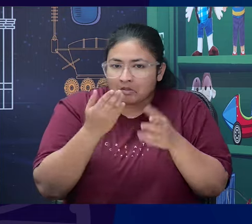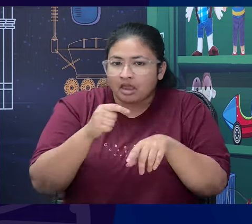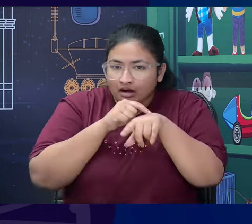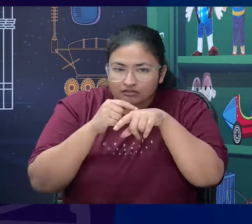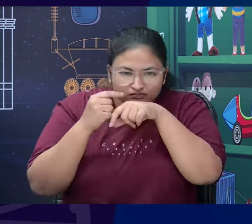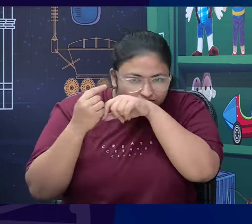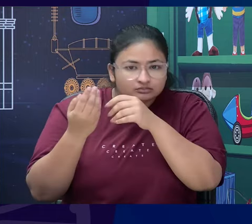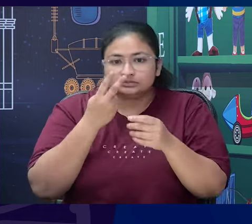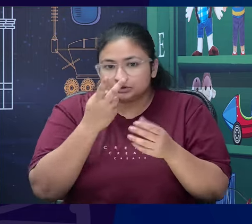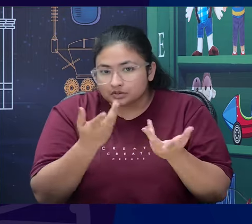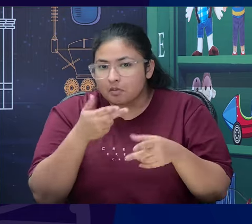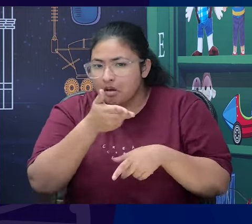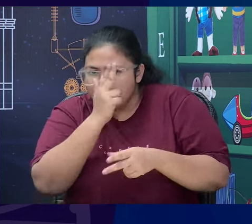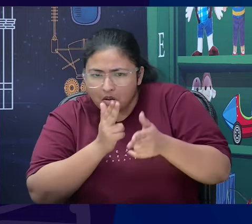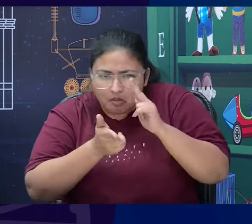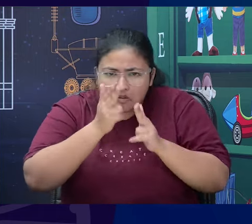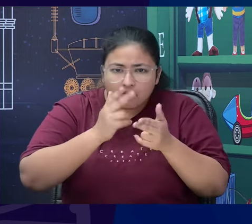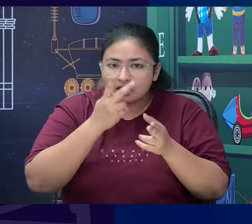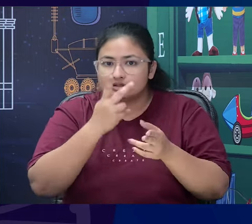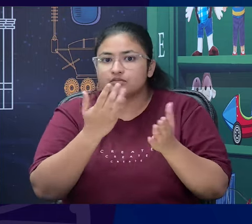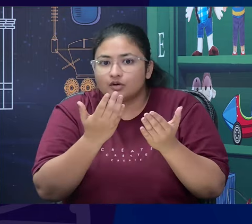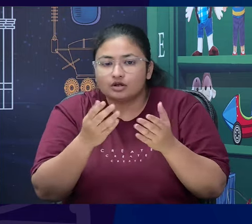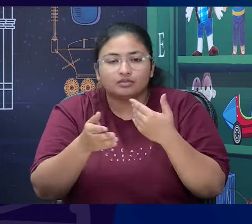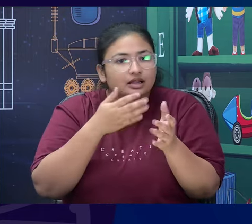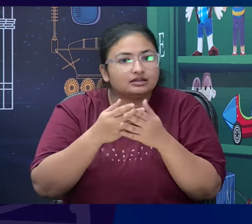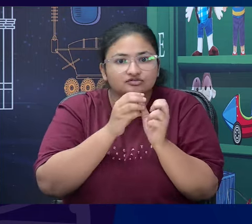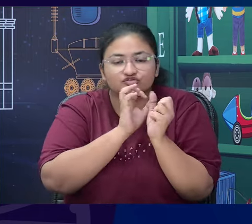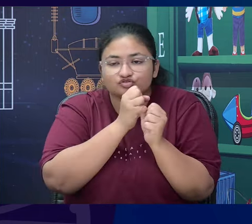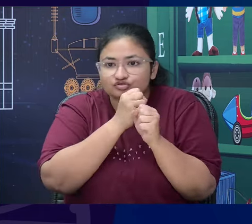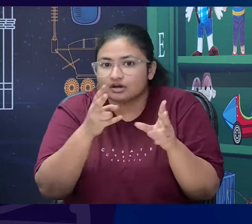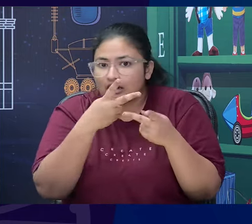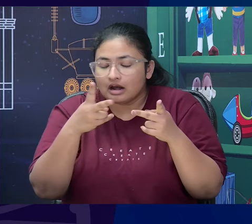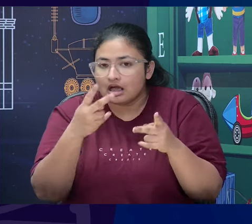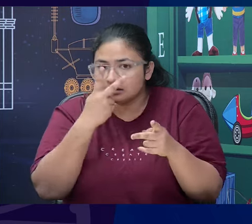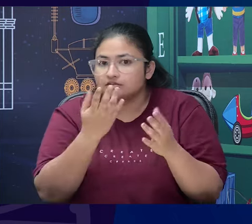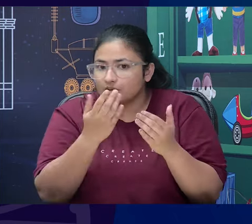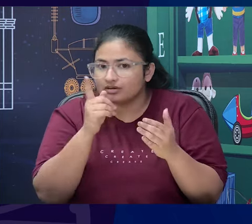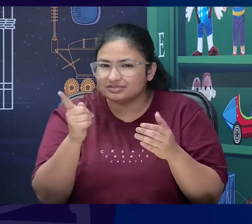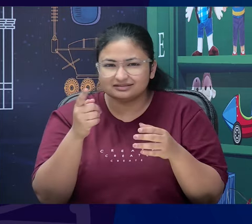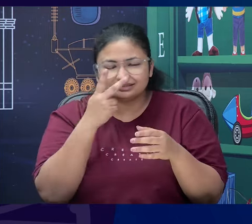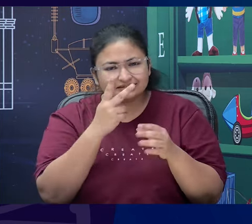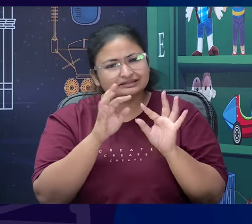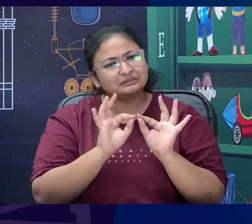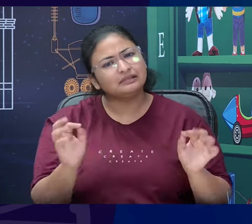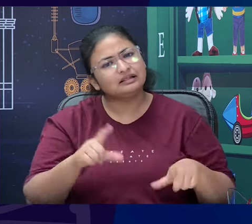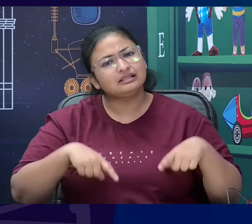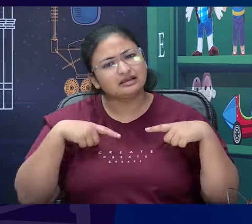instead you have me. So, the whole setting is explained through